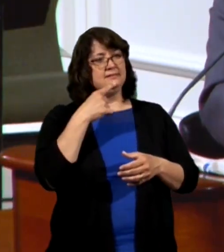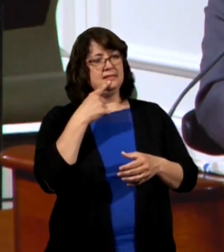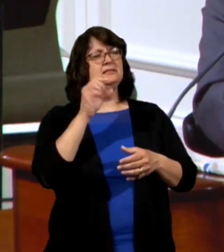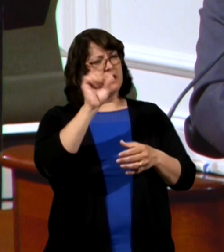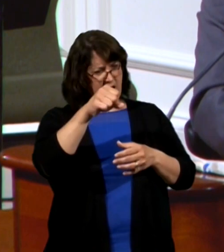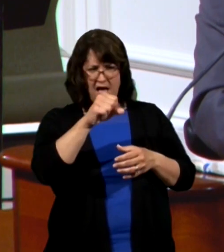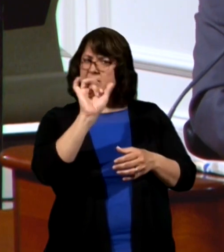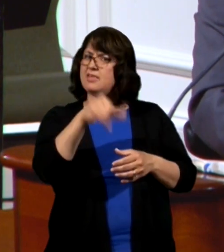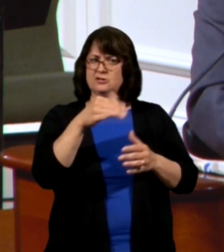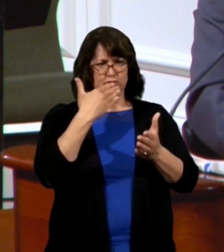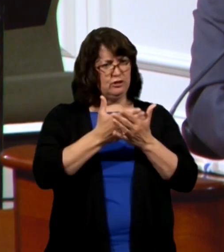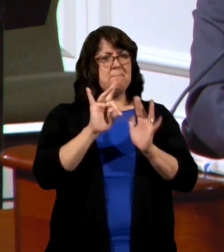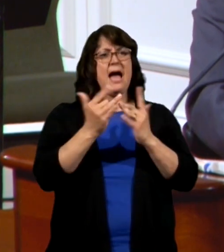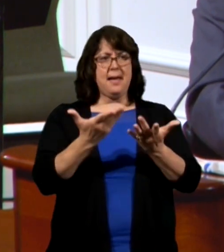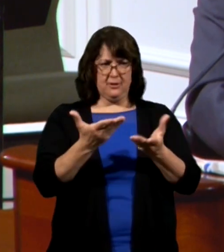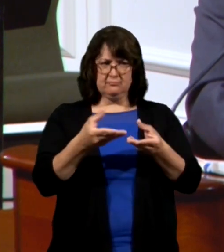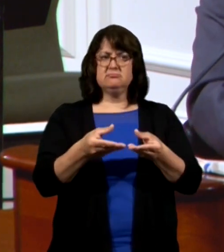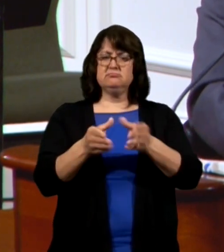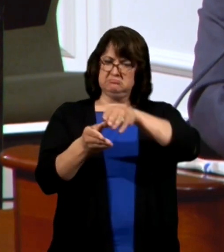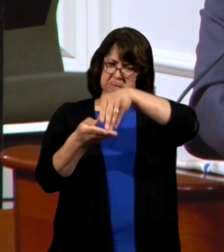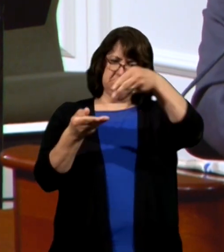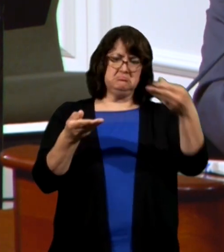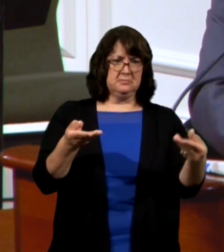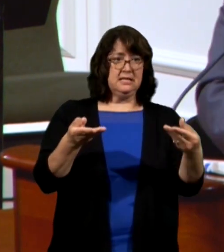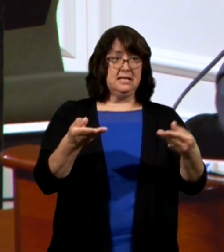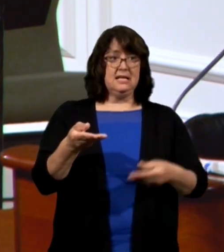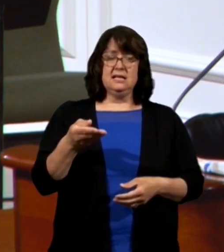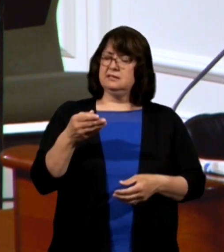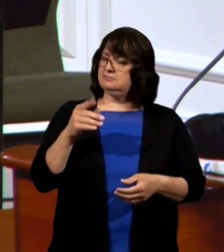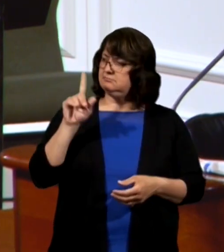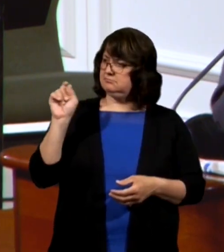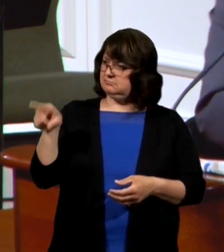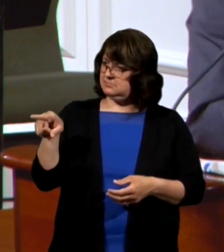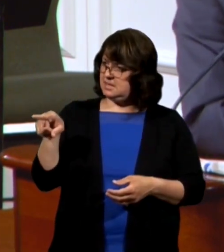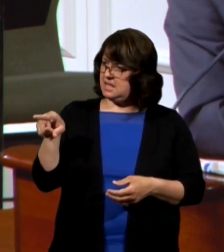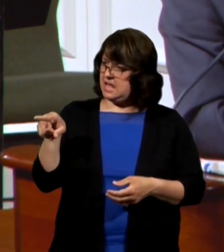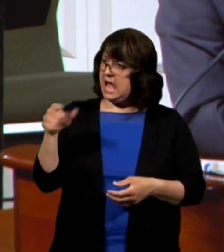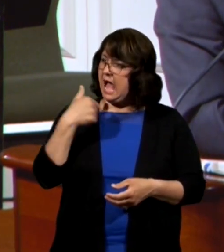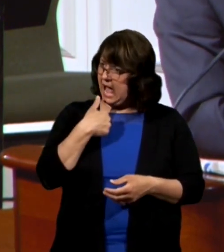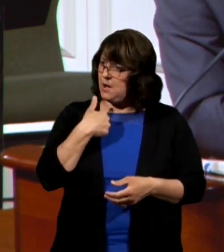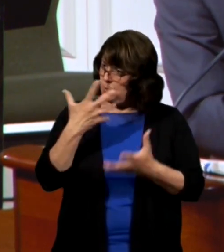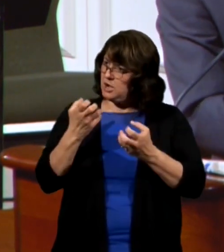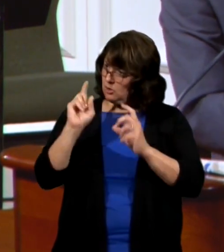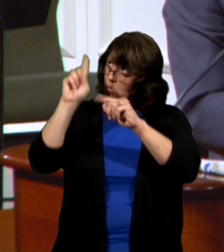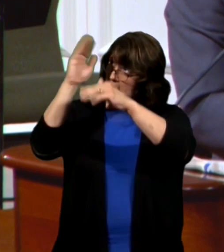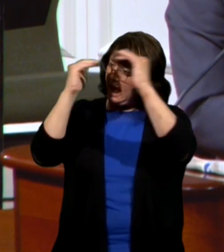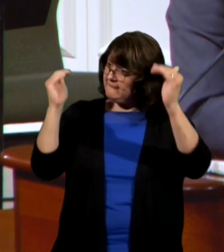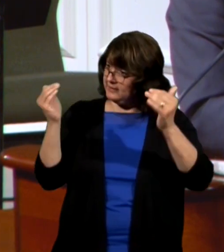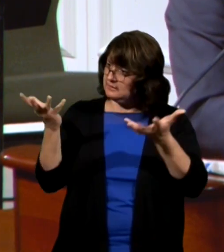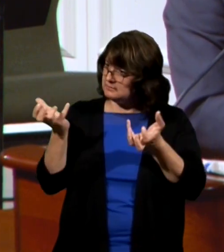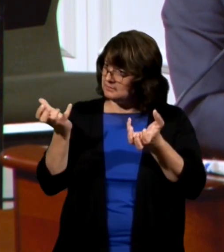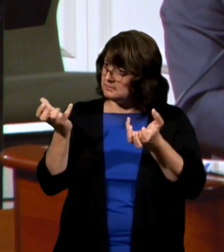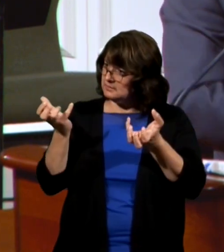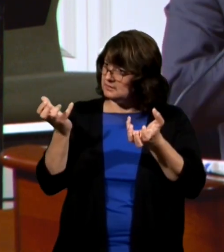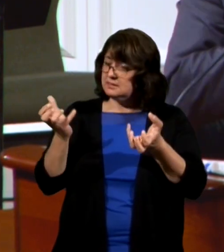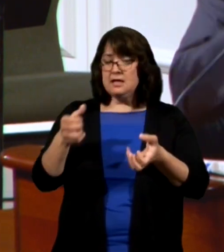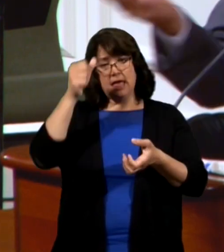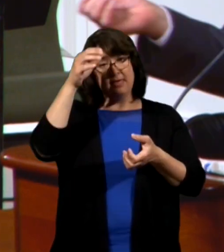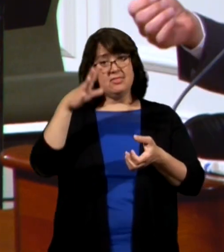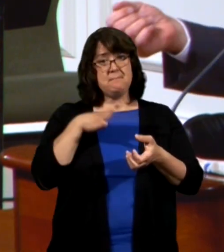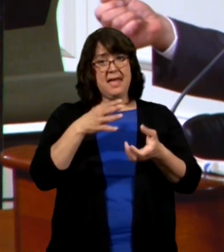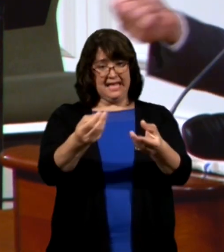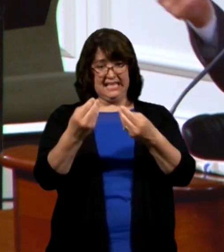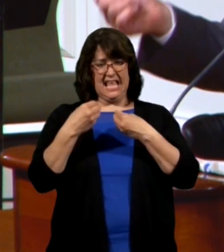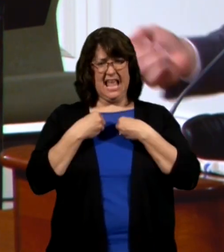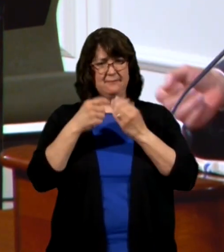yeah that's a good Bible and she said to him hey I want to go to heaven and he gave